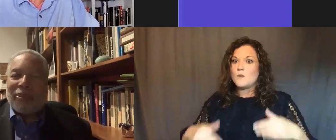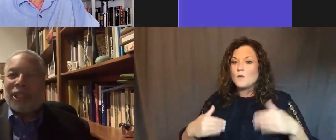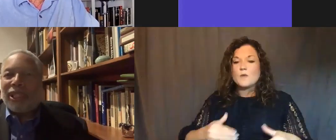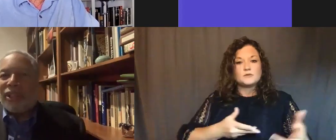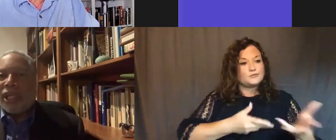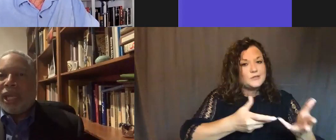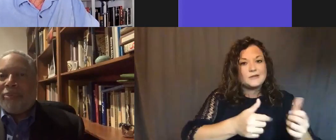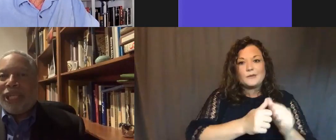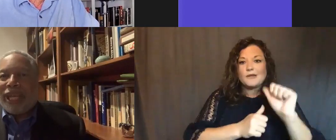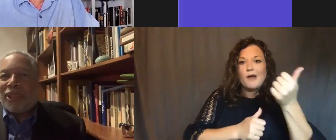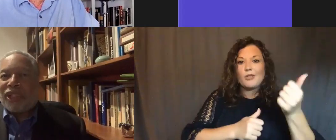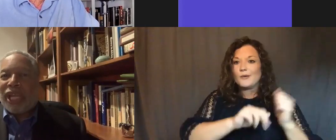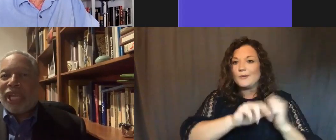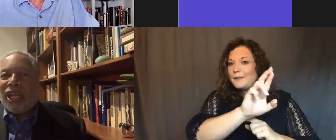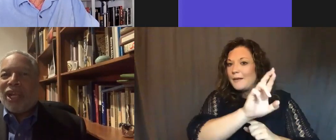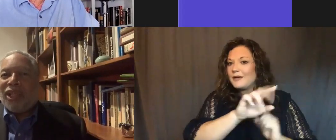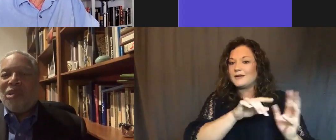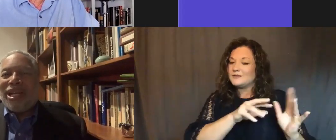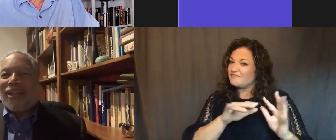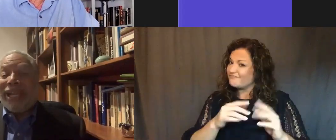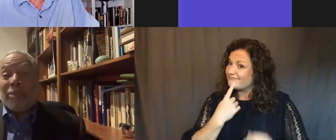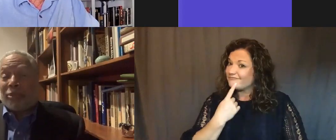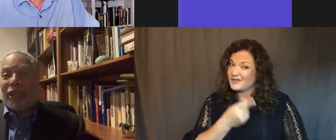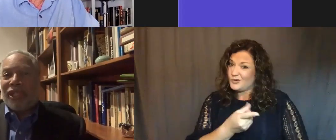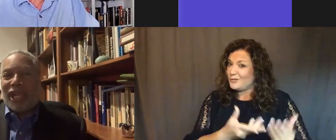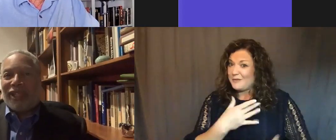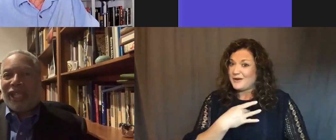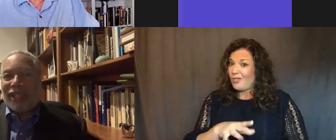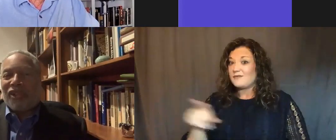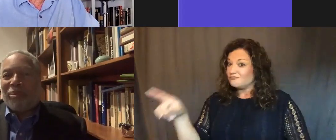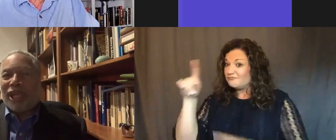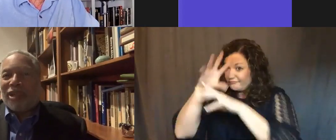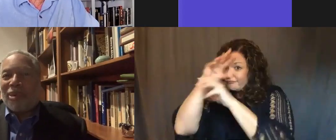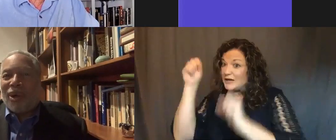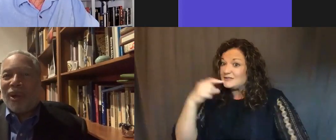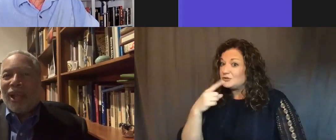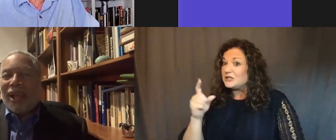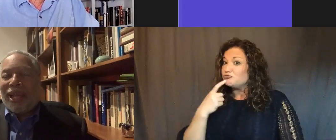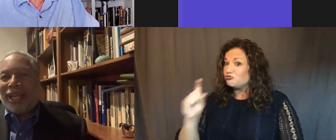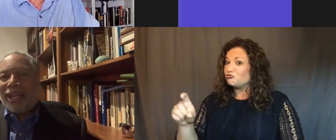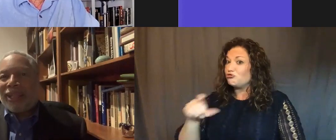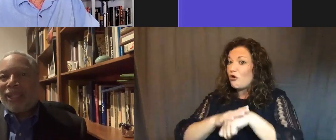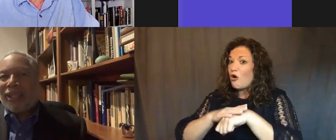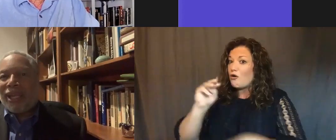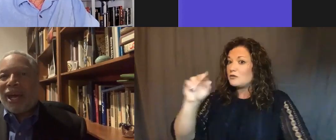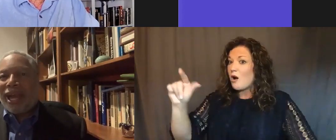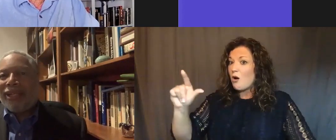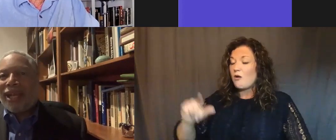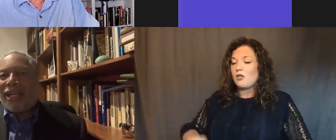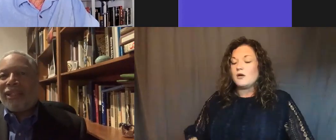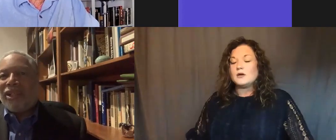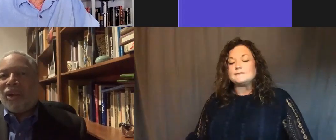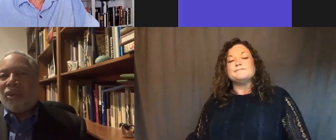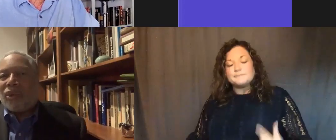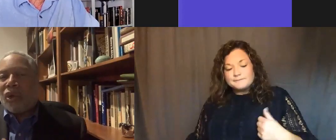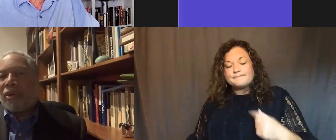other Republicans and being able to say, you may not like it, but the president of the States says it should be on the mall. And then I think that I had